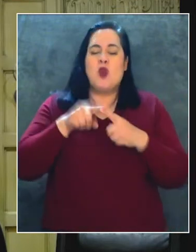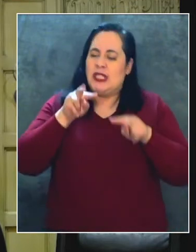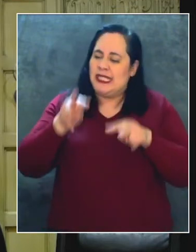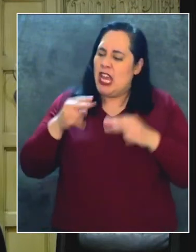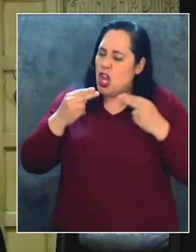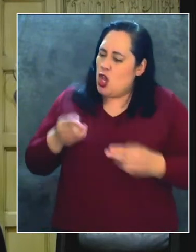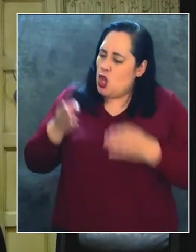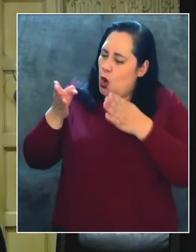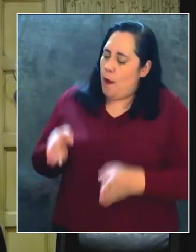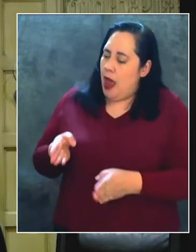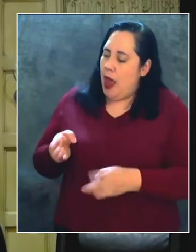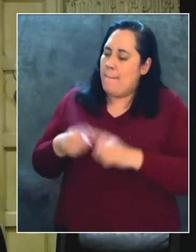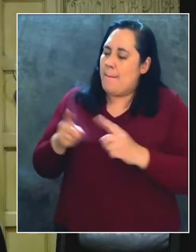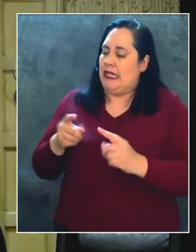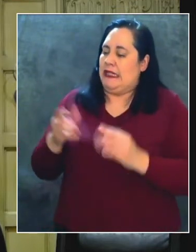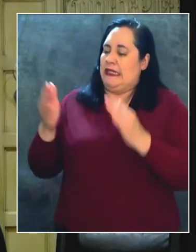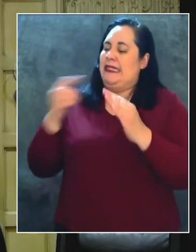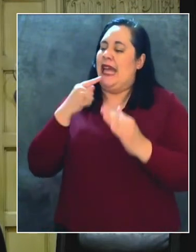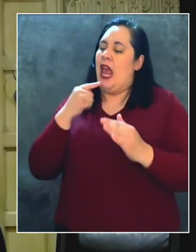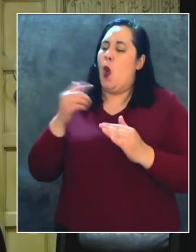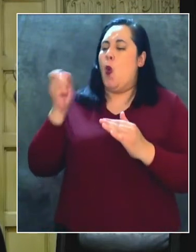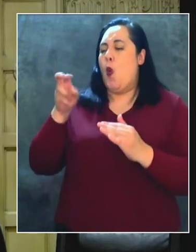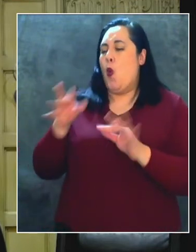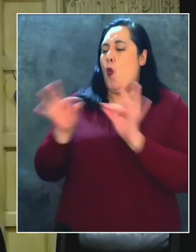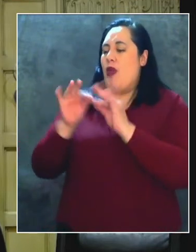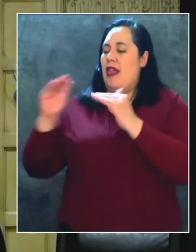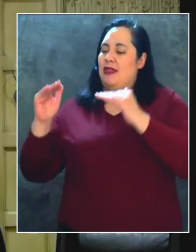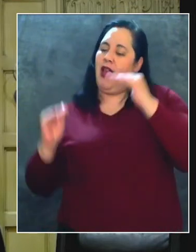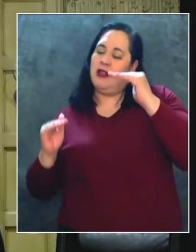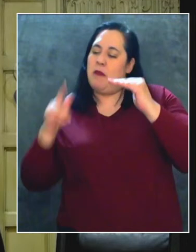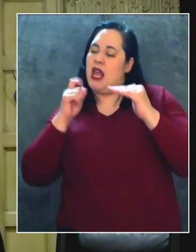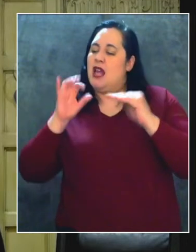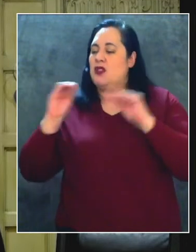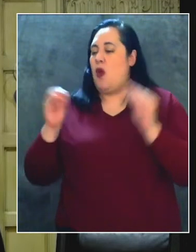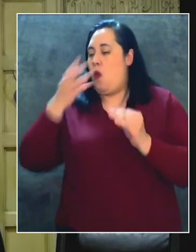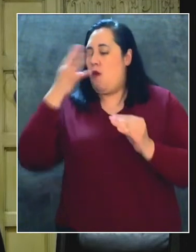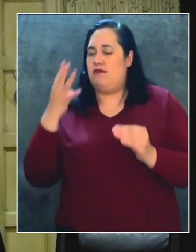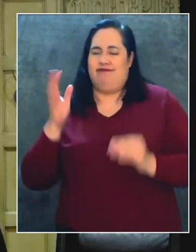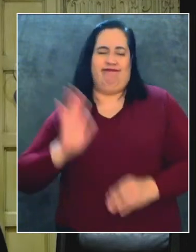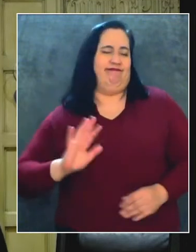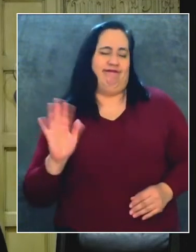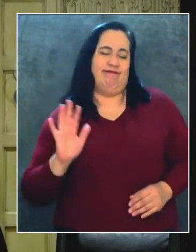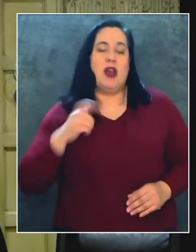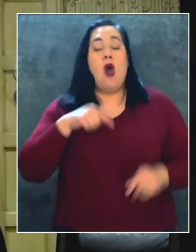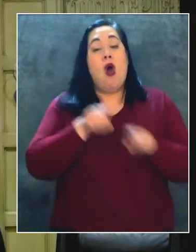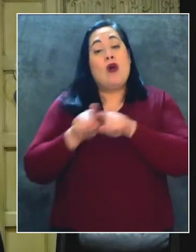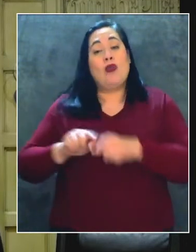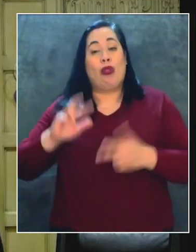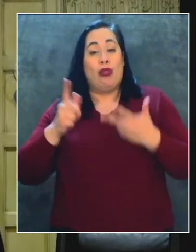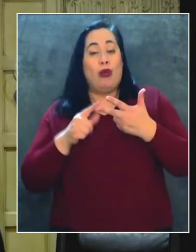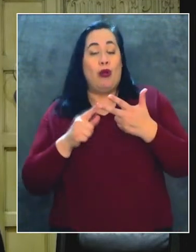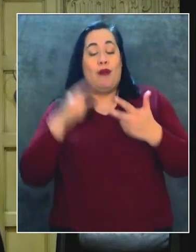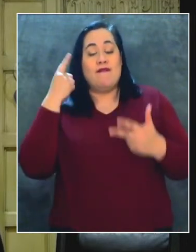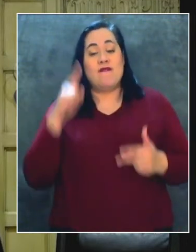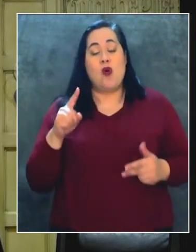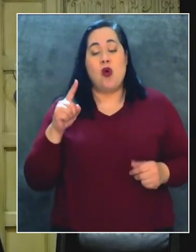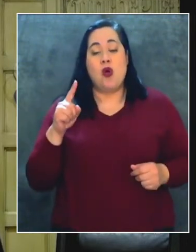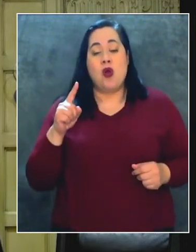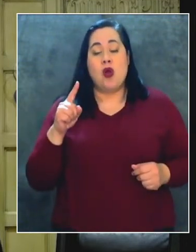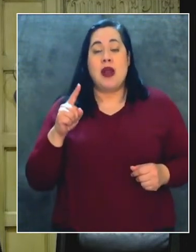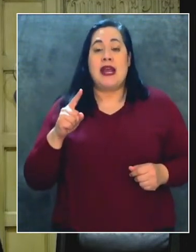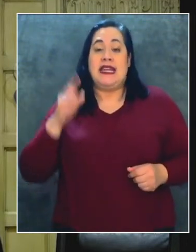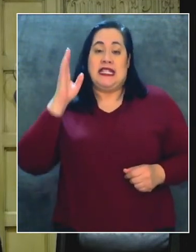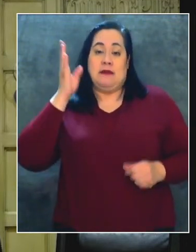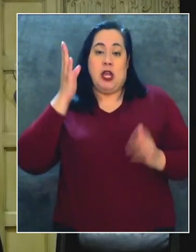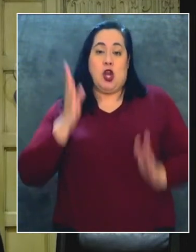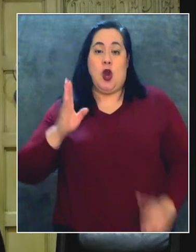and assign lesser value to them because of their legal status. And then third, in terms of Speaker